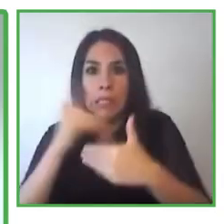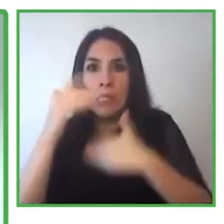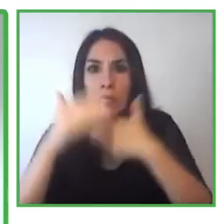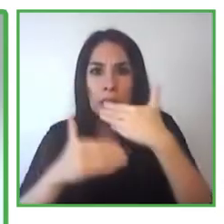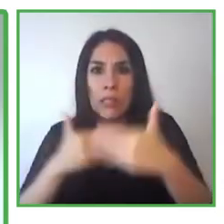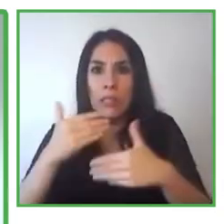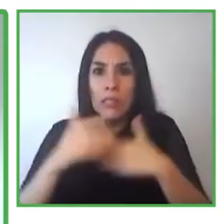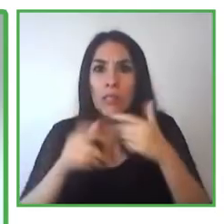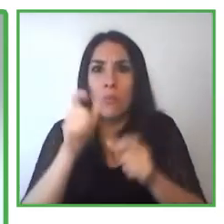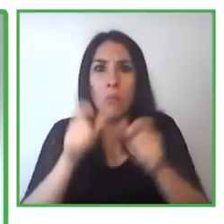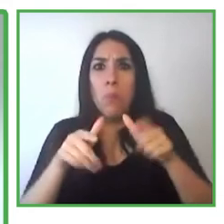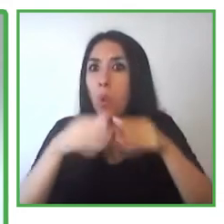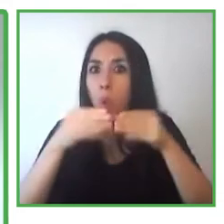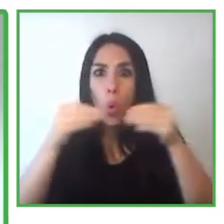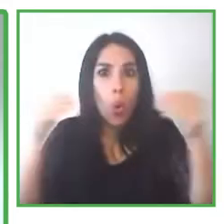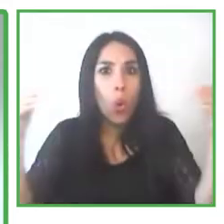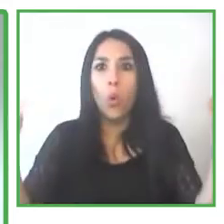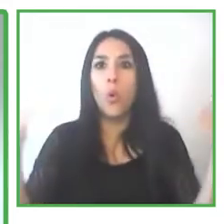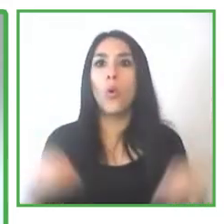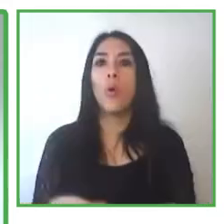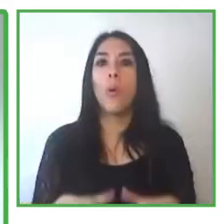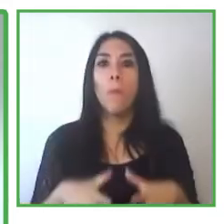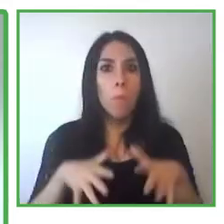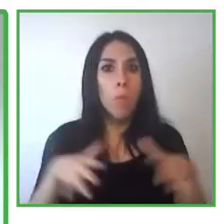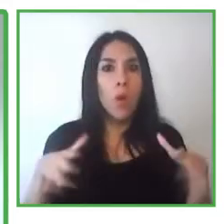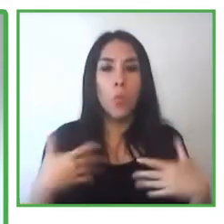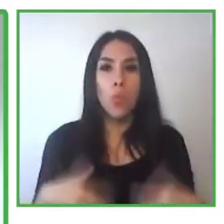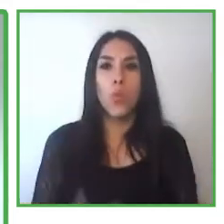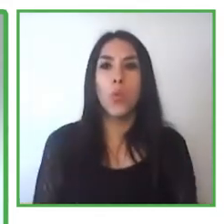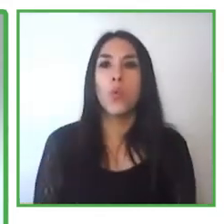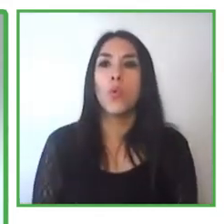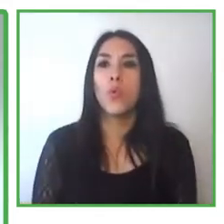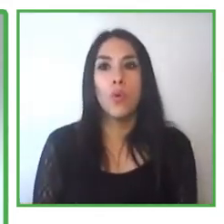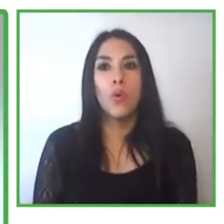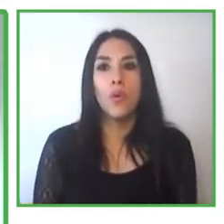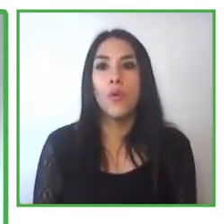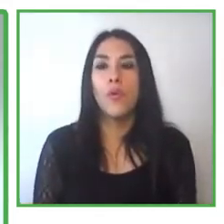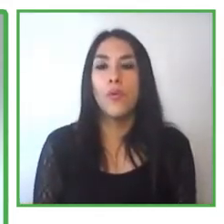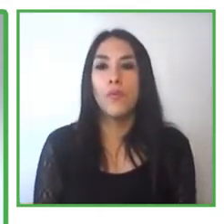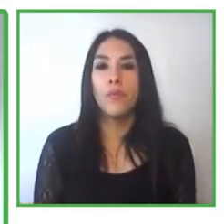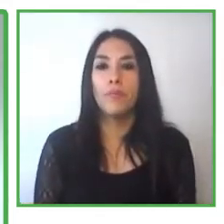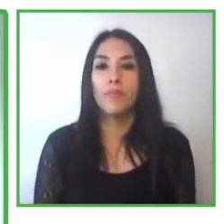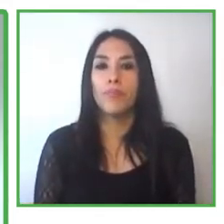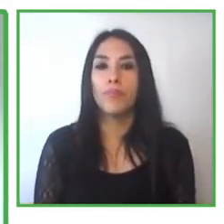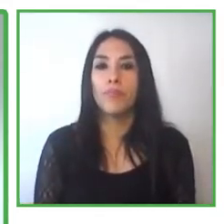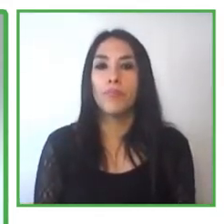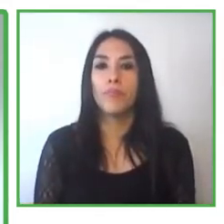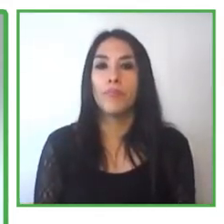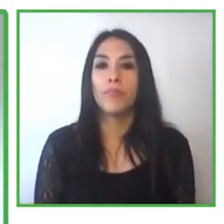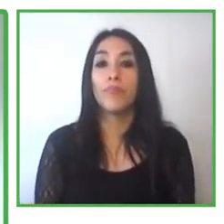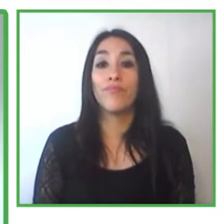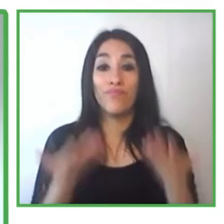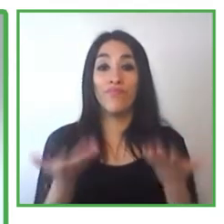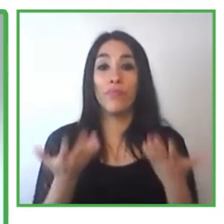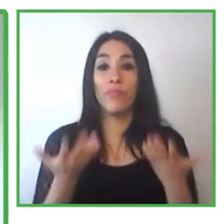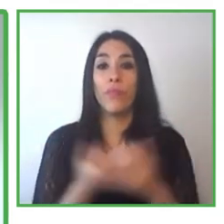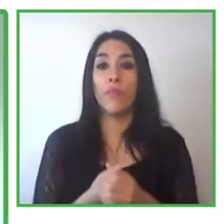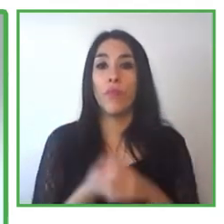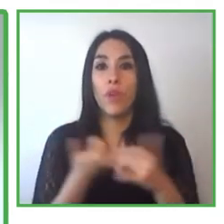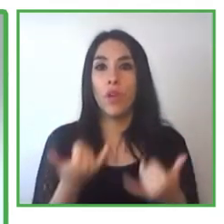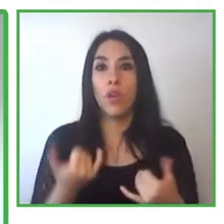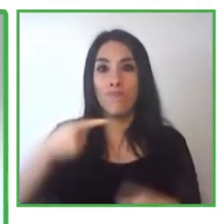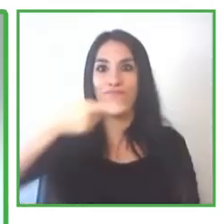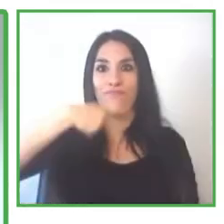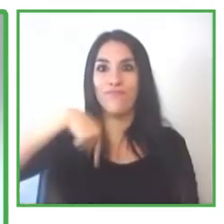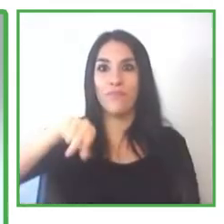22, people with disabilities advancing in the society. And about